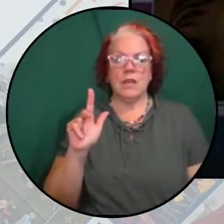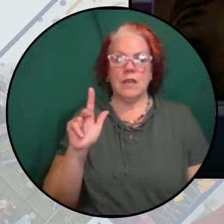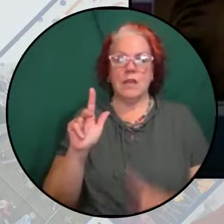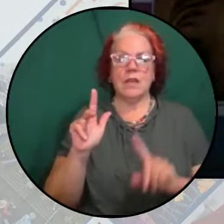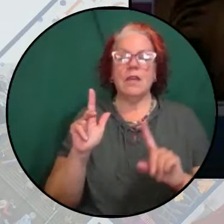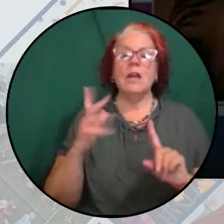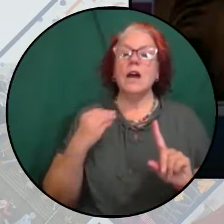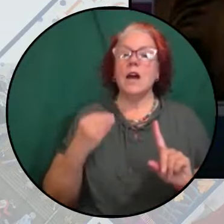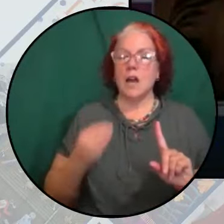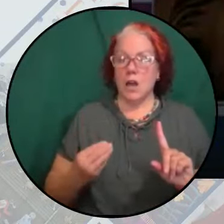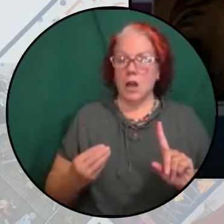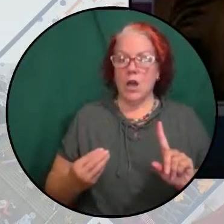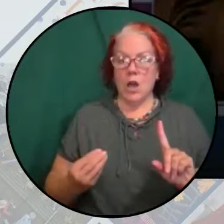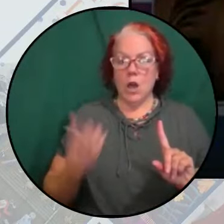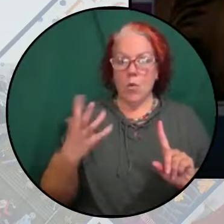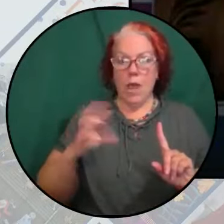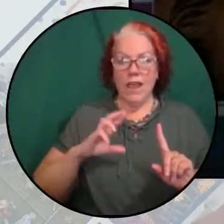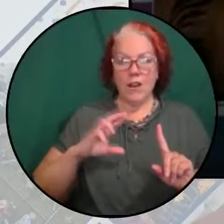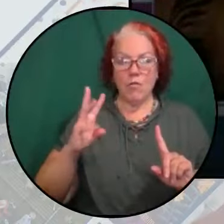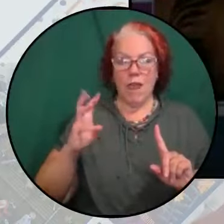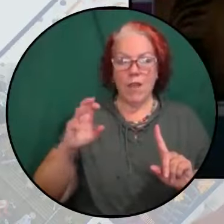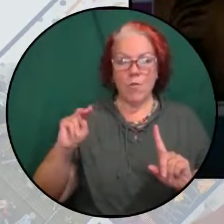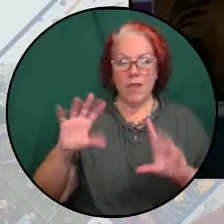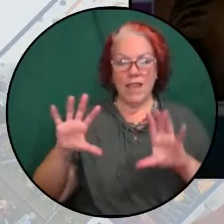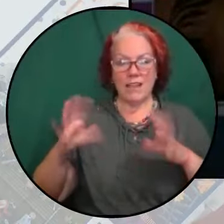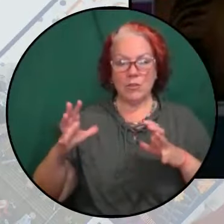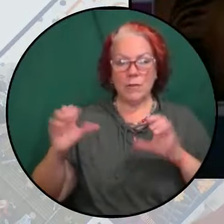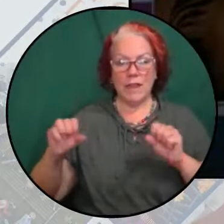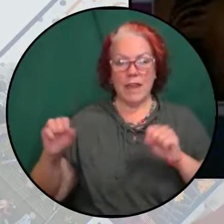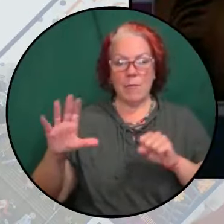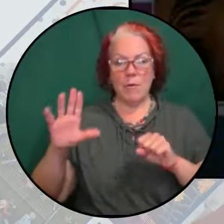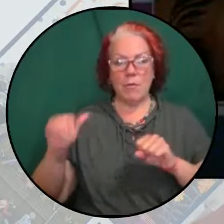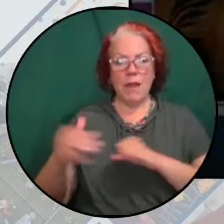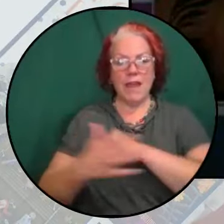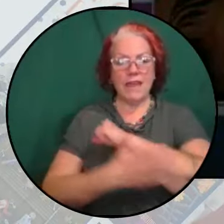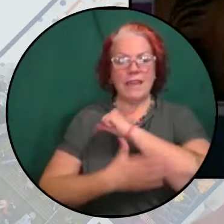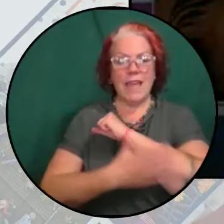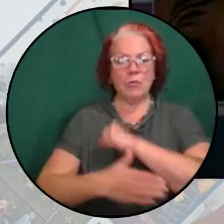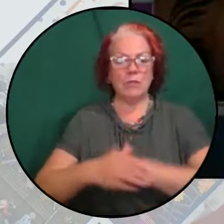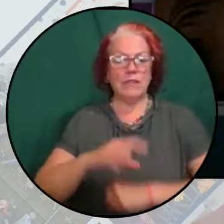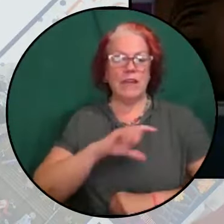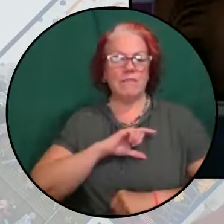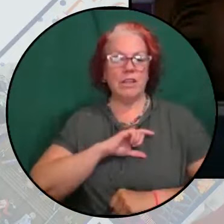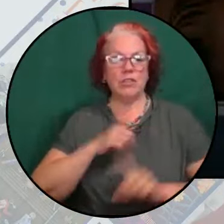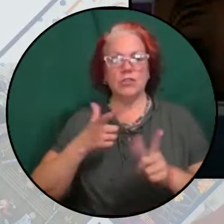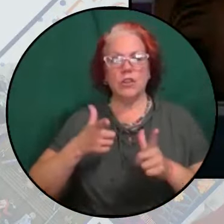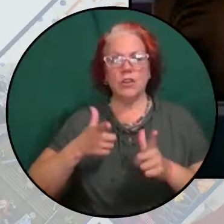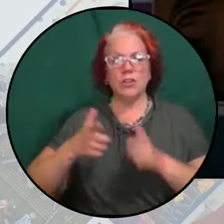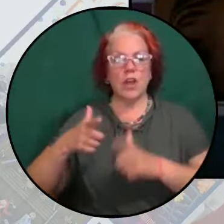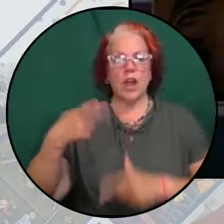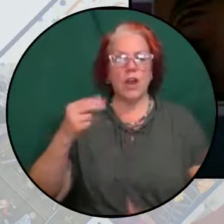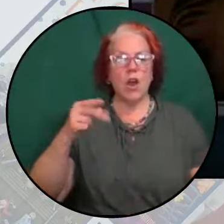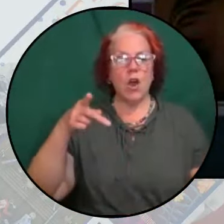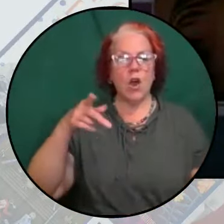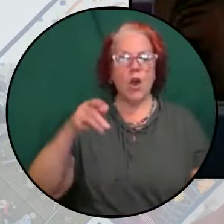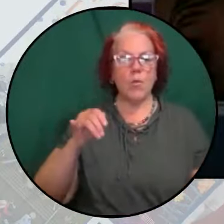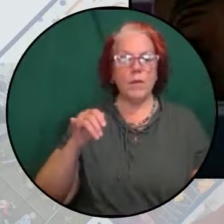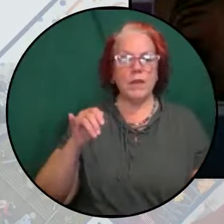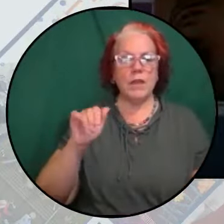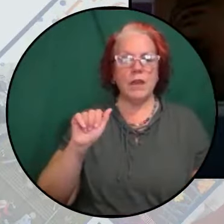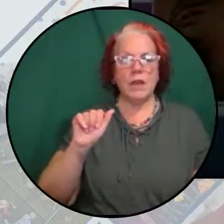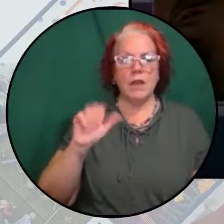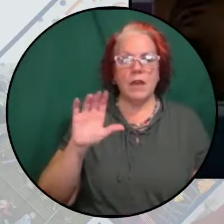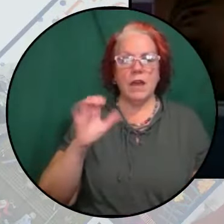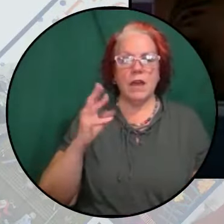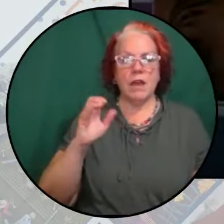right-wing extremist, enabled by county officials, shot Hopi and Akemal Odham